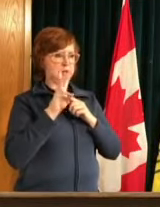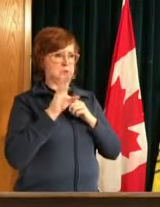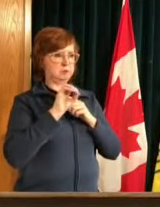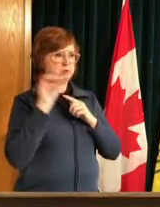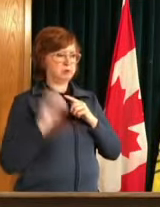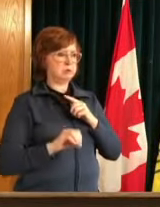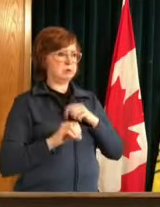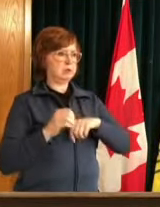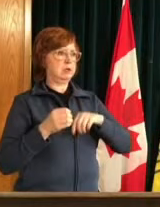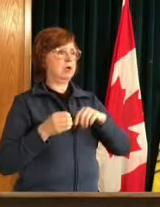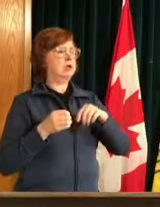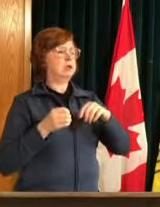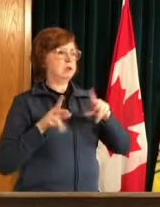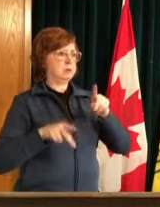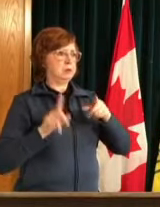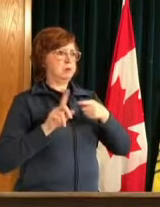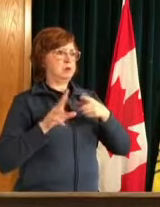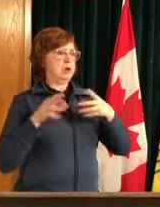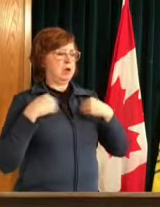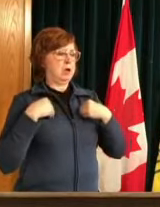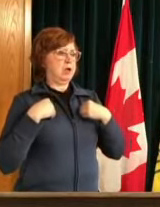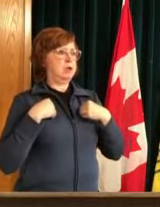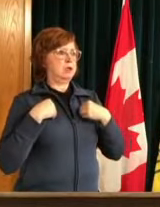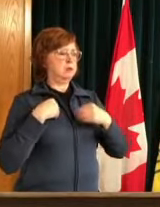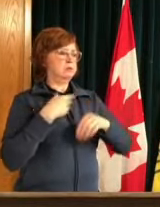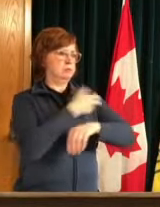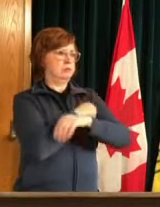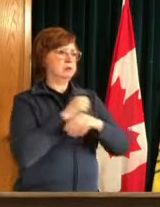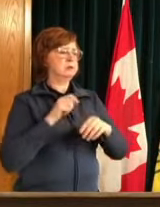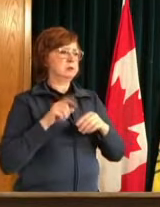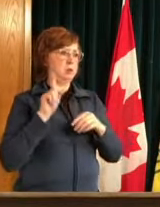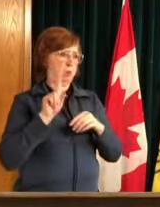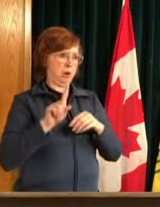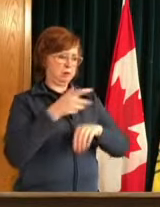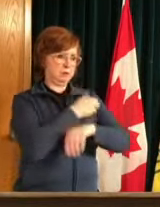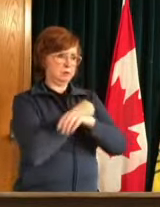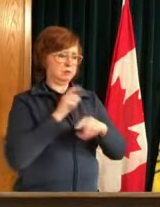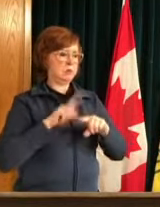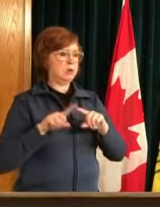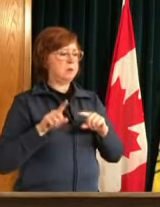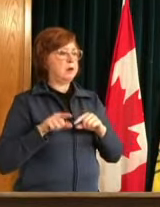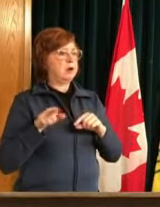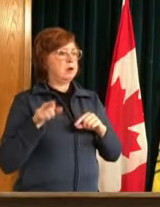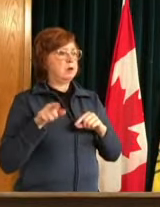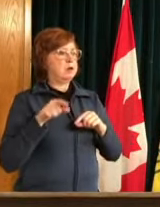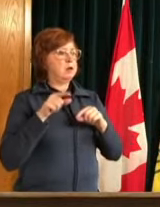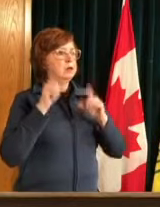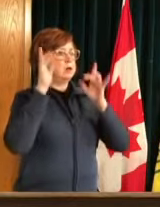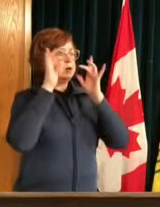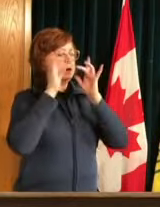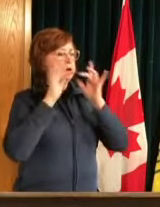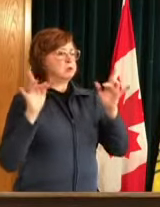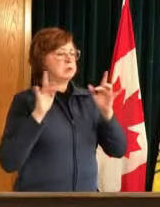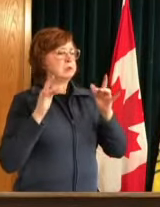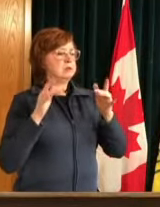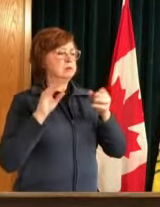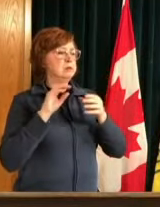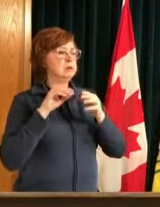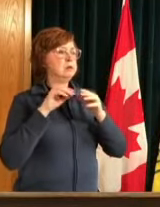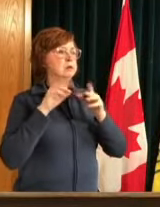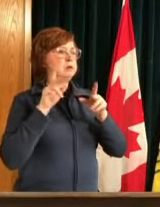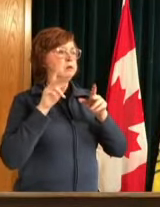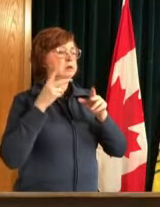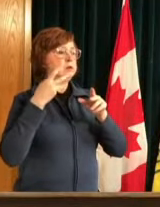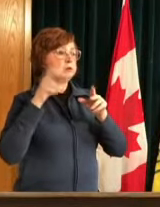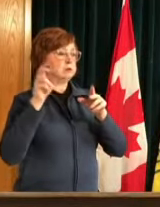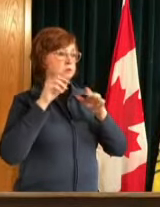now a state of about 765 000 people where we've seen the hospitalizations most importantly uh really fall off they still have some cases each and every day but